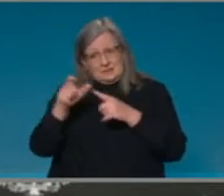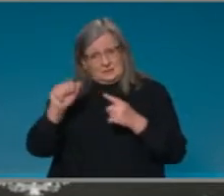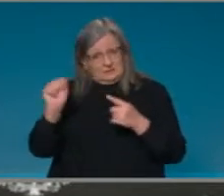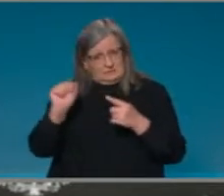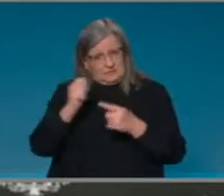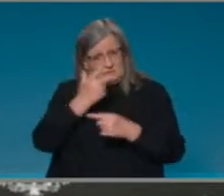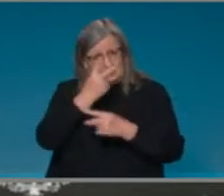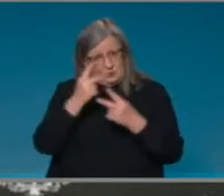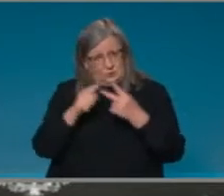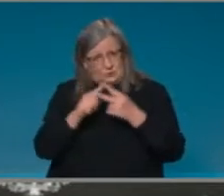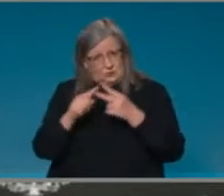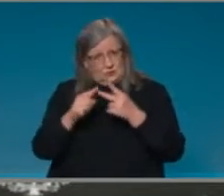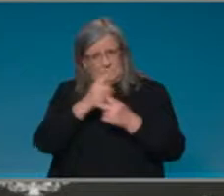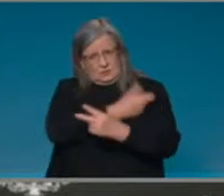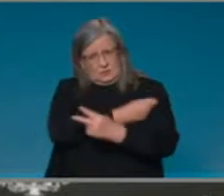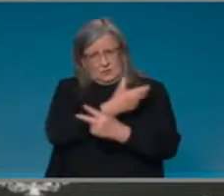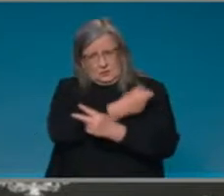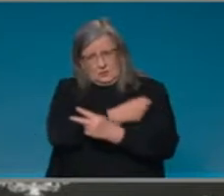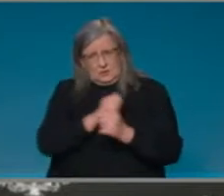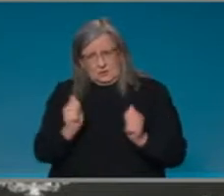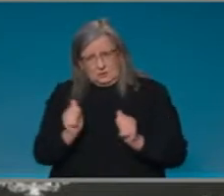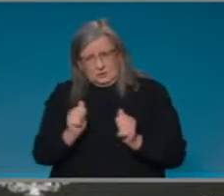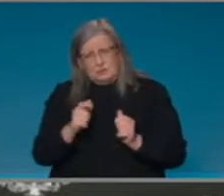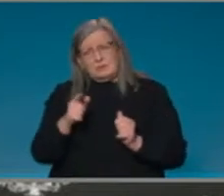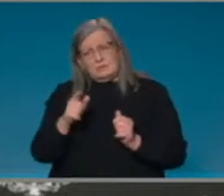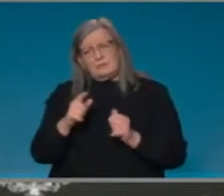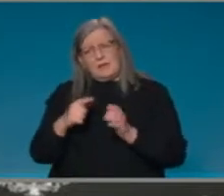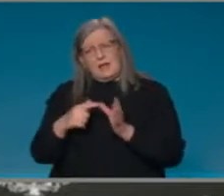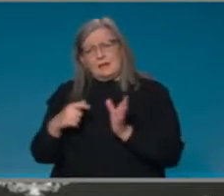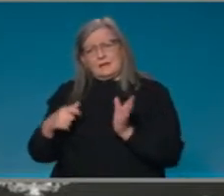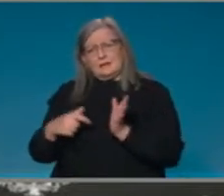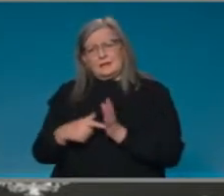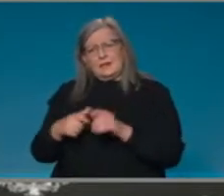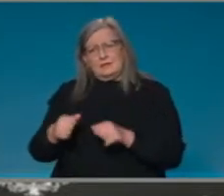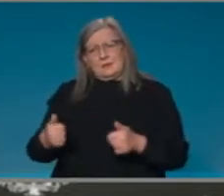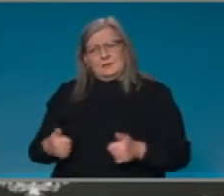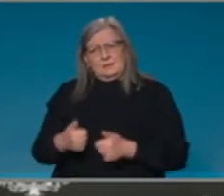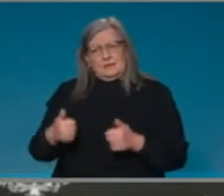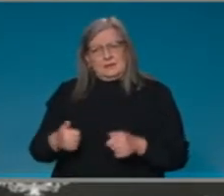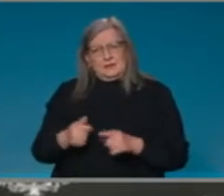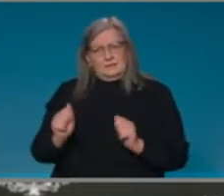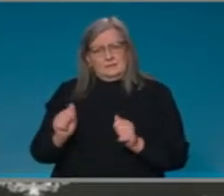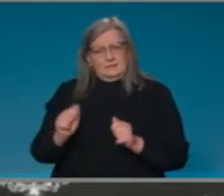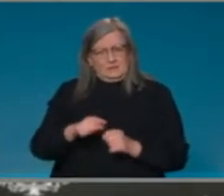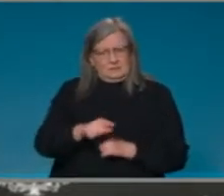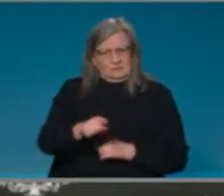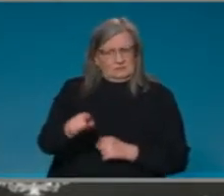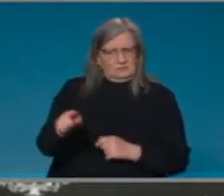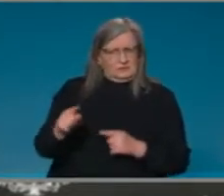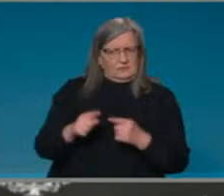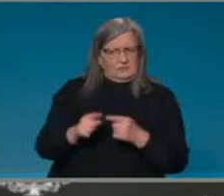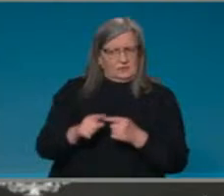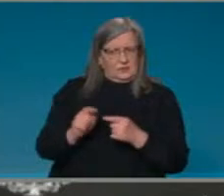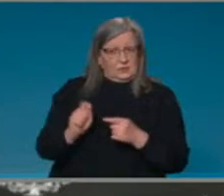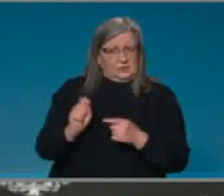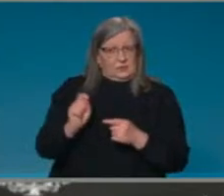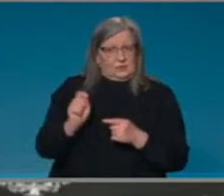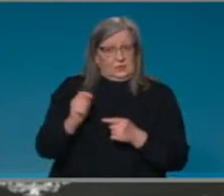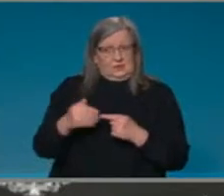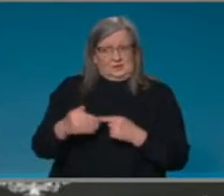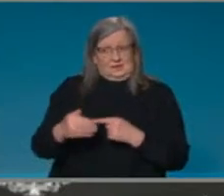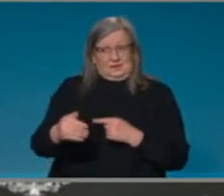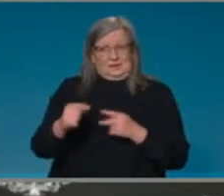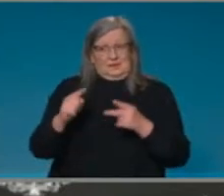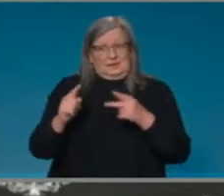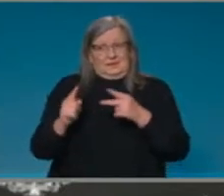does have such a high first dose rate means that it is not too far away from the 70 and 80